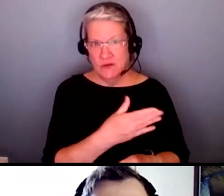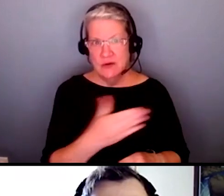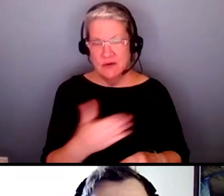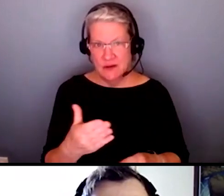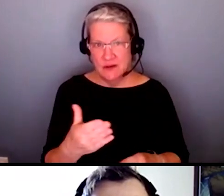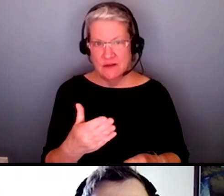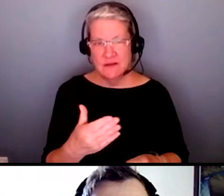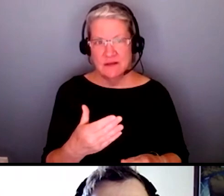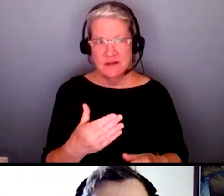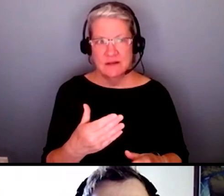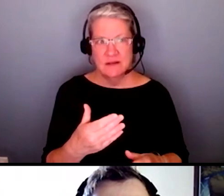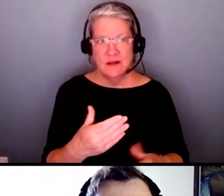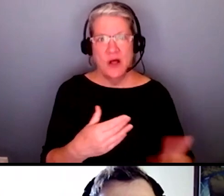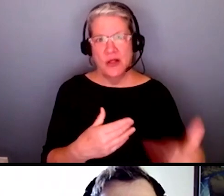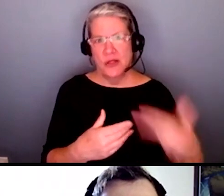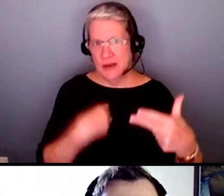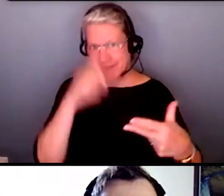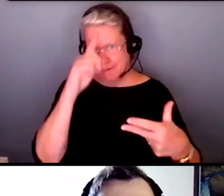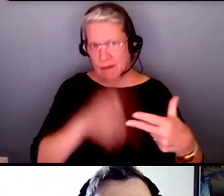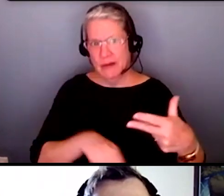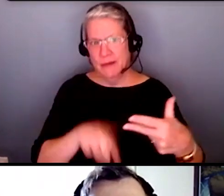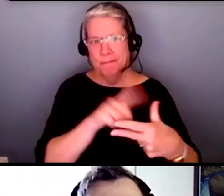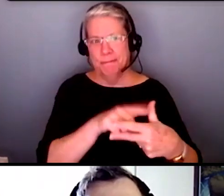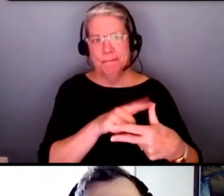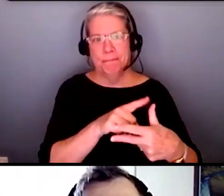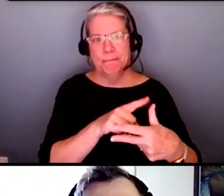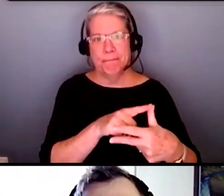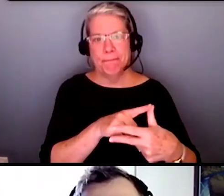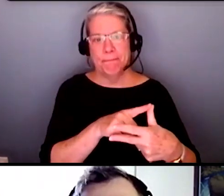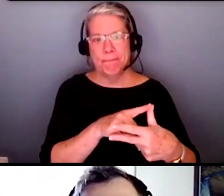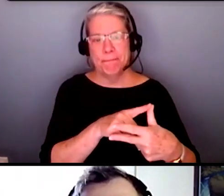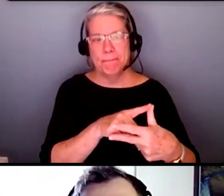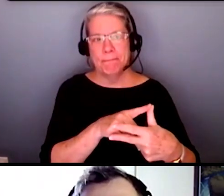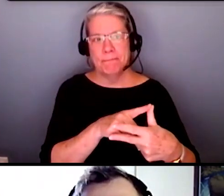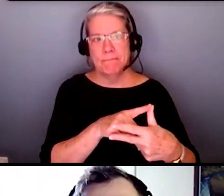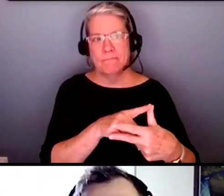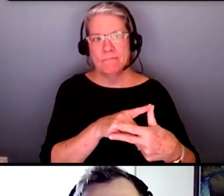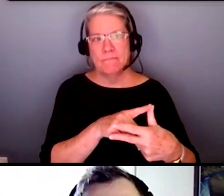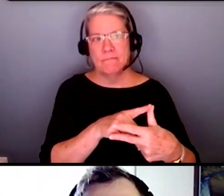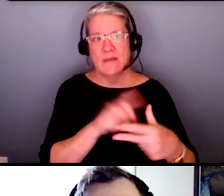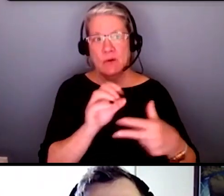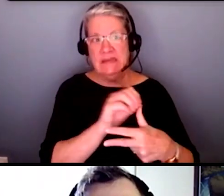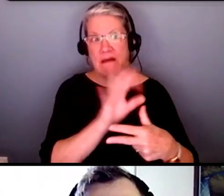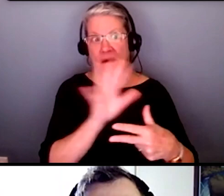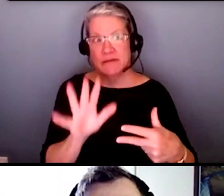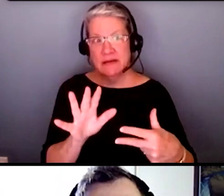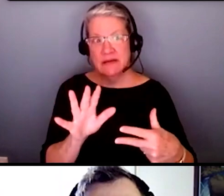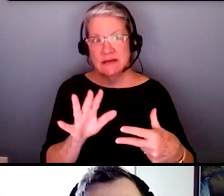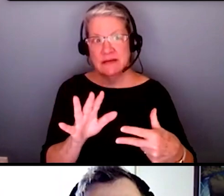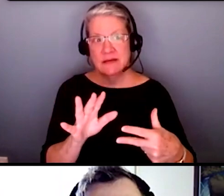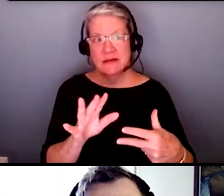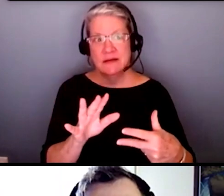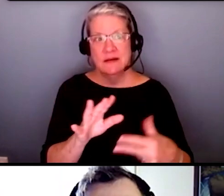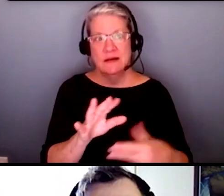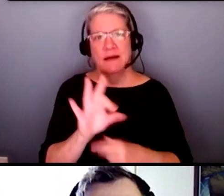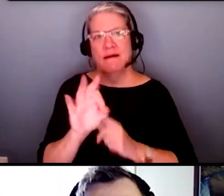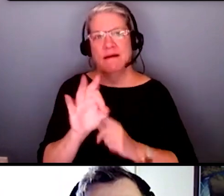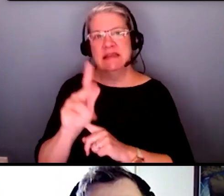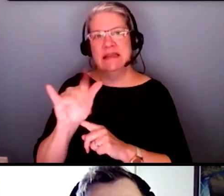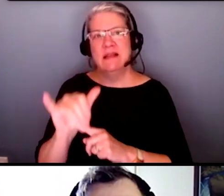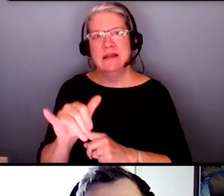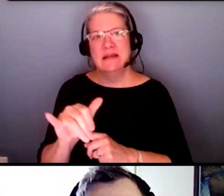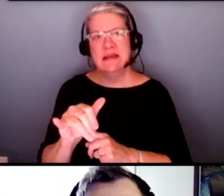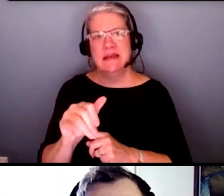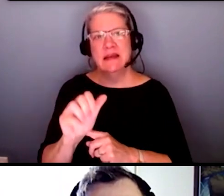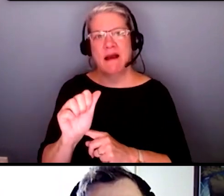and um there's there are three that come to mind i think the first is i i think what would be obvious which is facility accommodations and